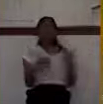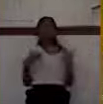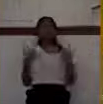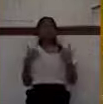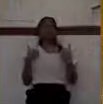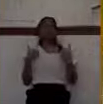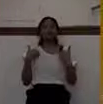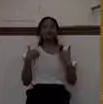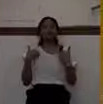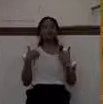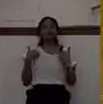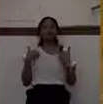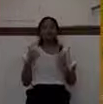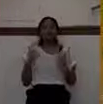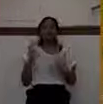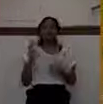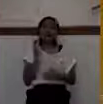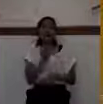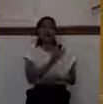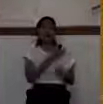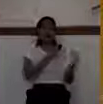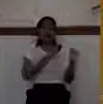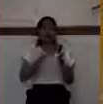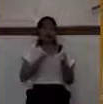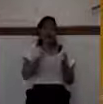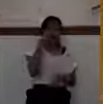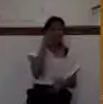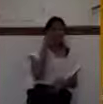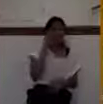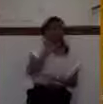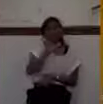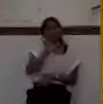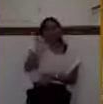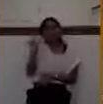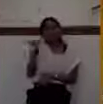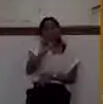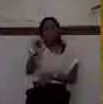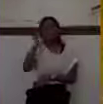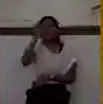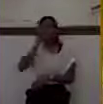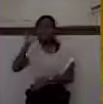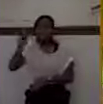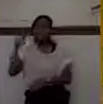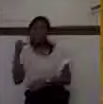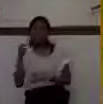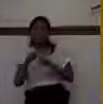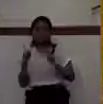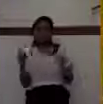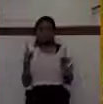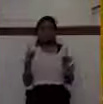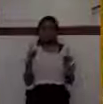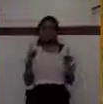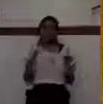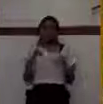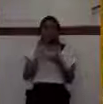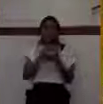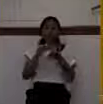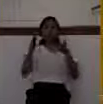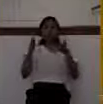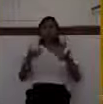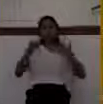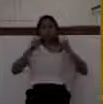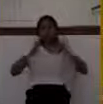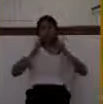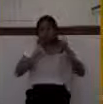in which the jealousy that we have is like the jealousy that God has. But the writer here is trying to communicate